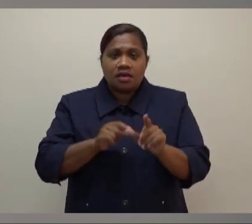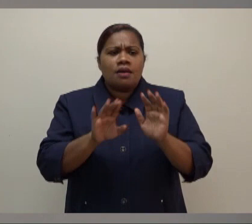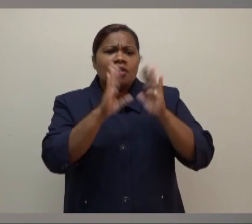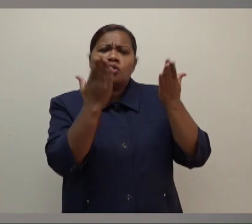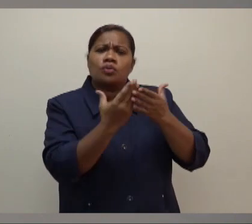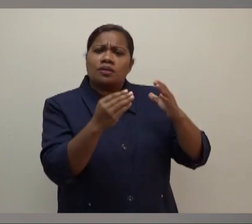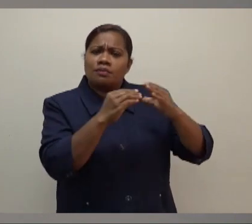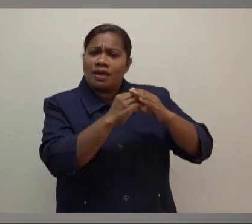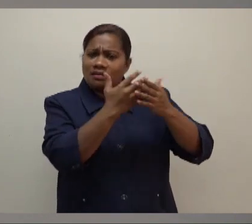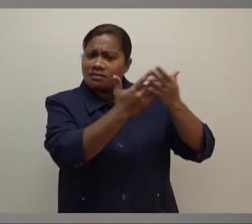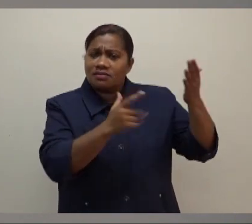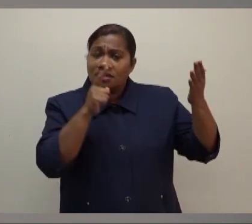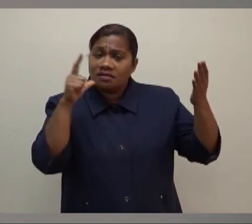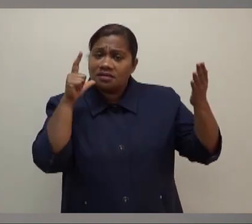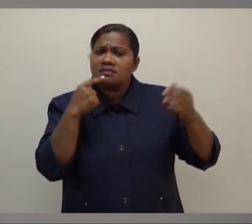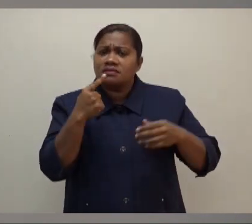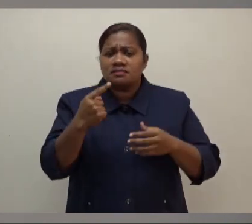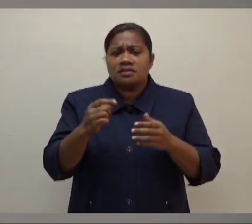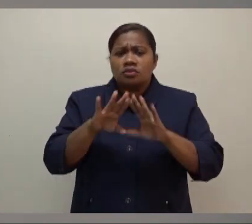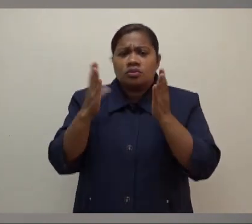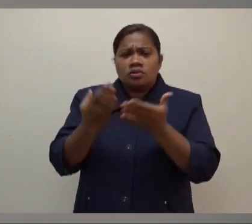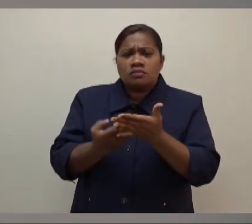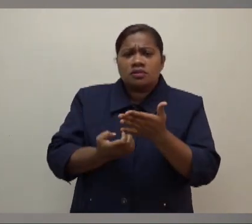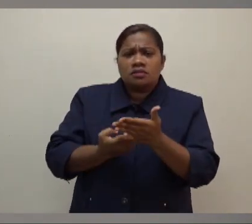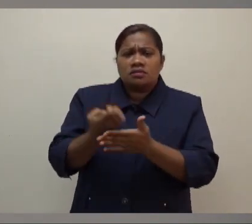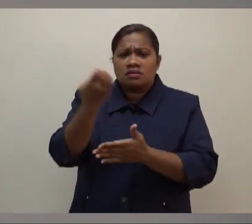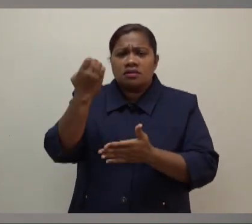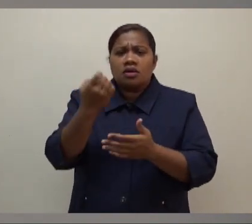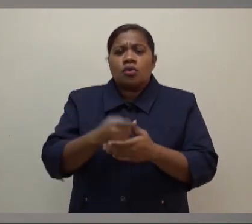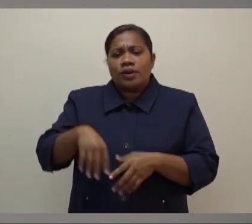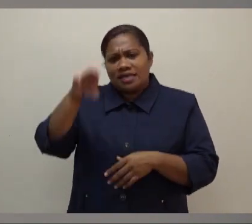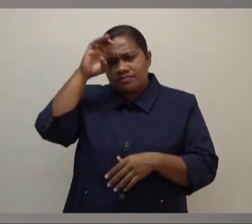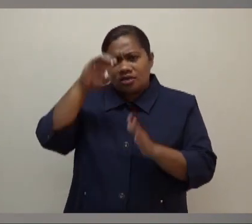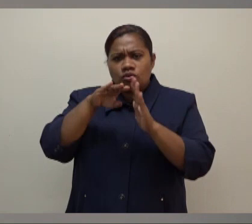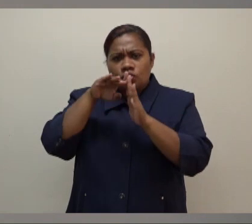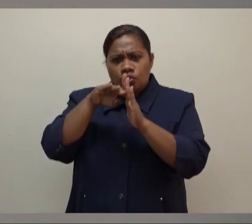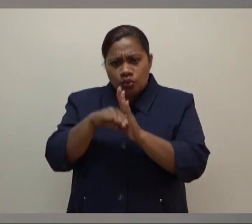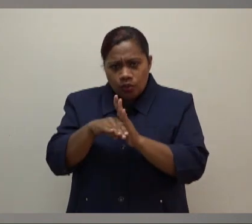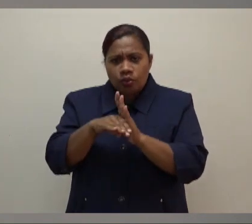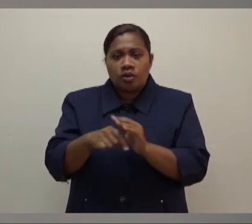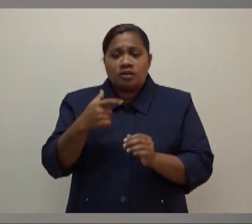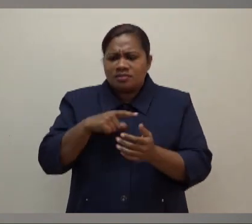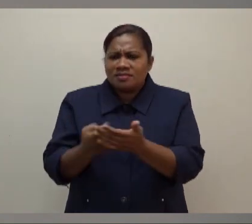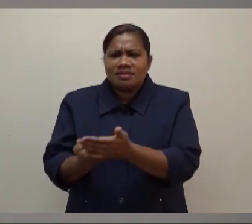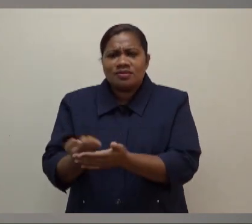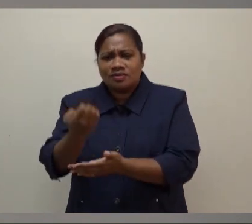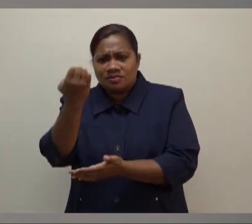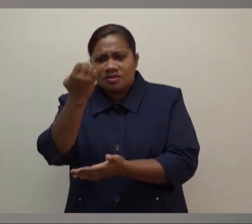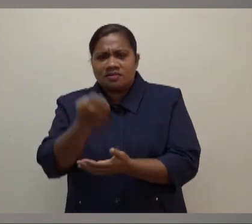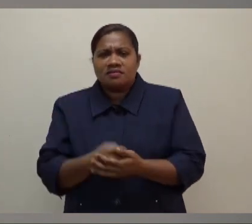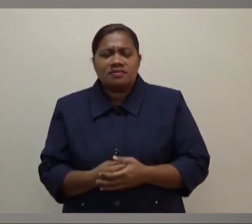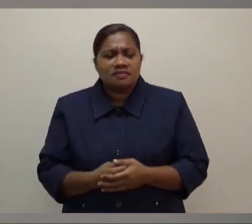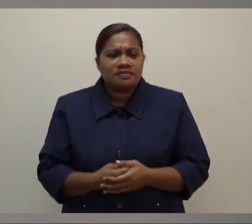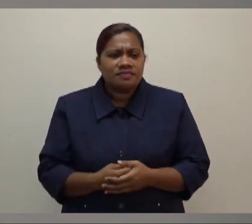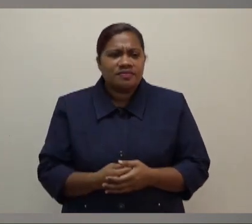yesterday highlighted that global economic growth is expected to decelerate causing what many economists call the inequality